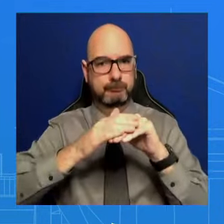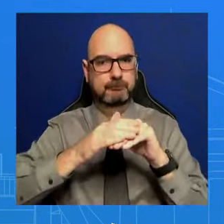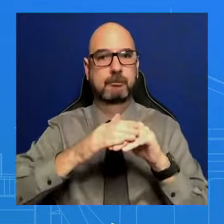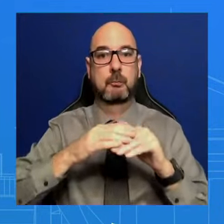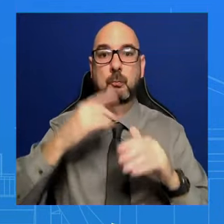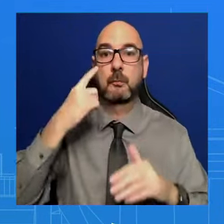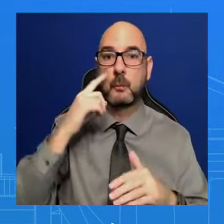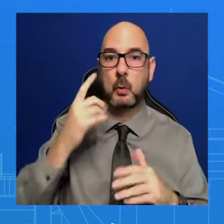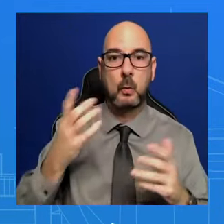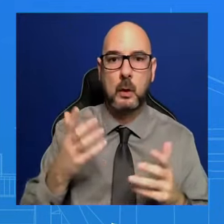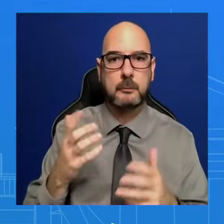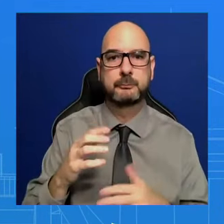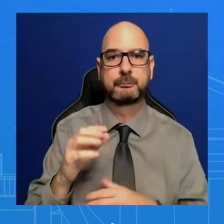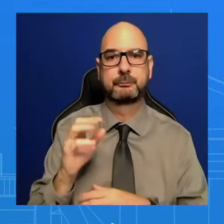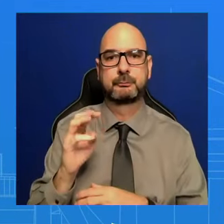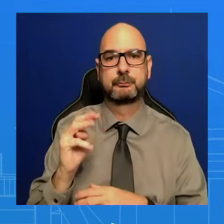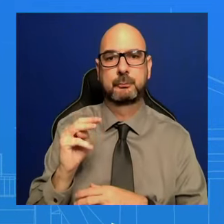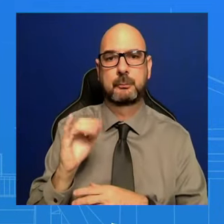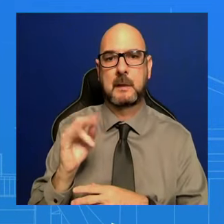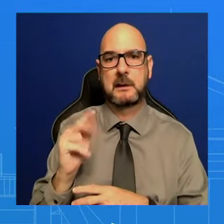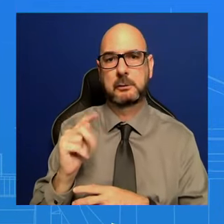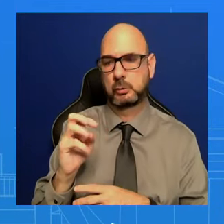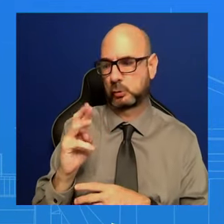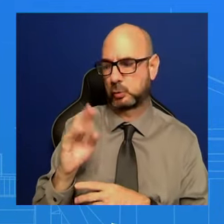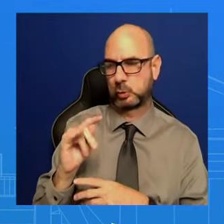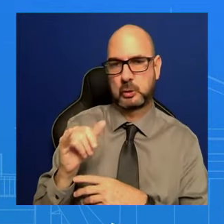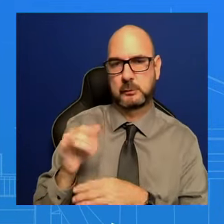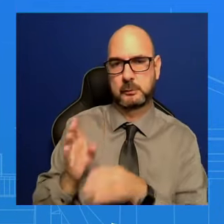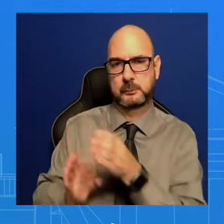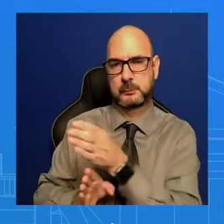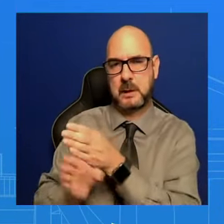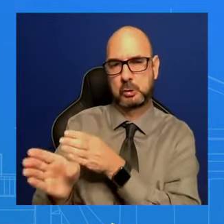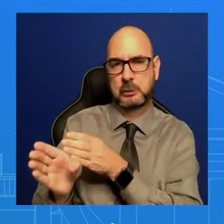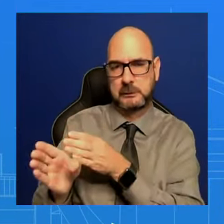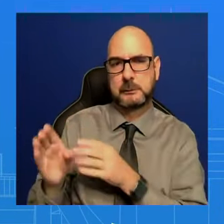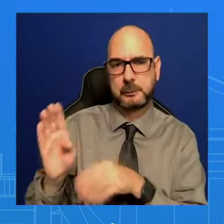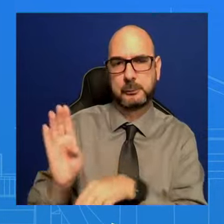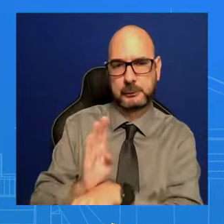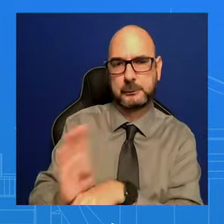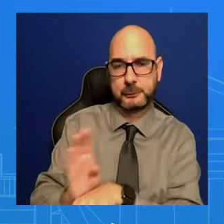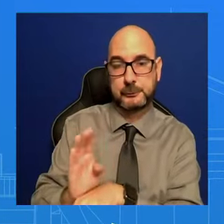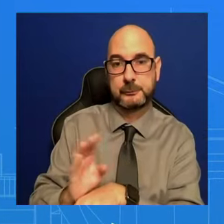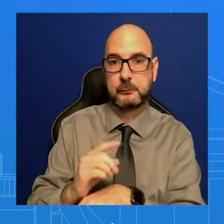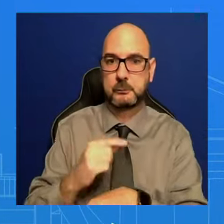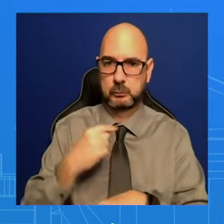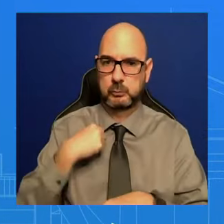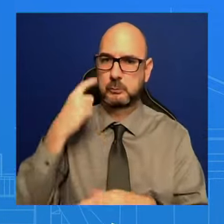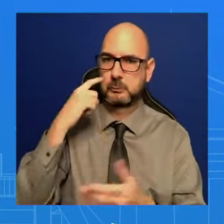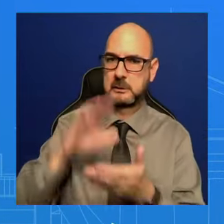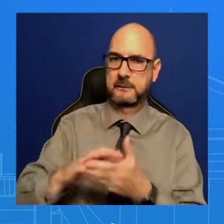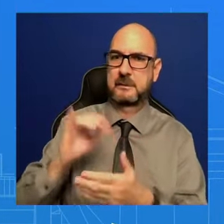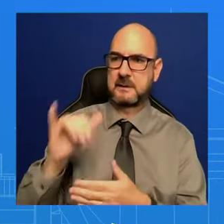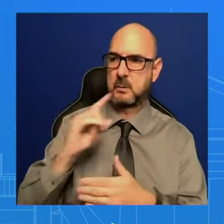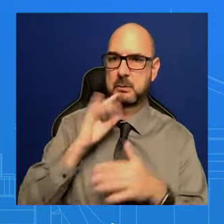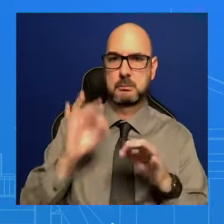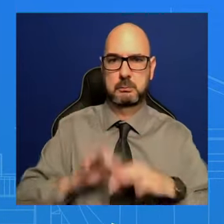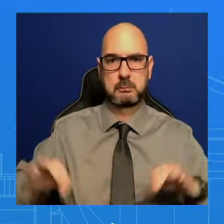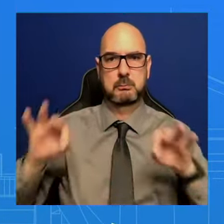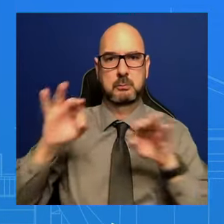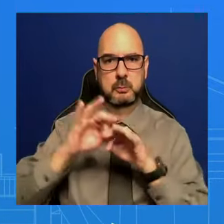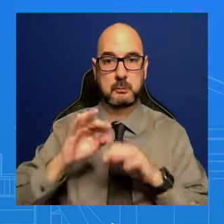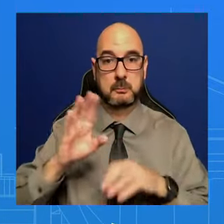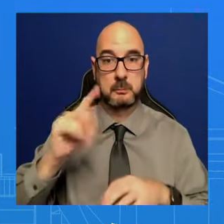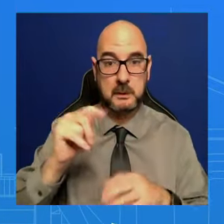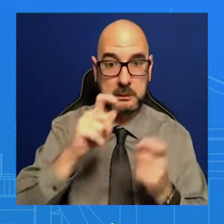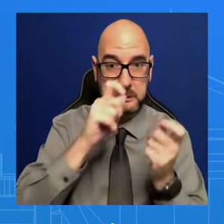their small businesses, obviously, as filing those applications. And we think that's really important. As it relates to specifics and the way forward or anything like